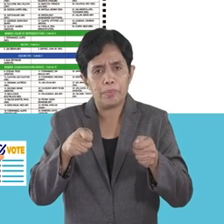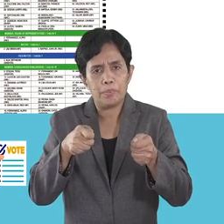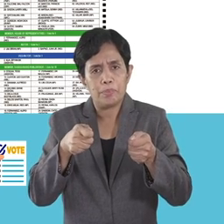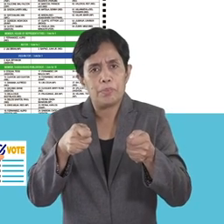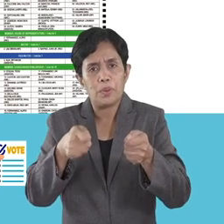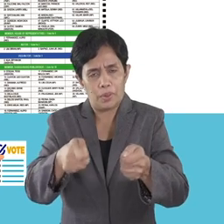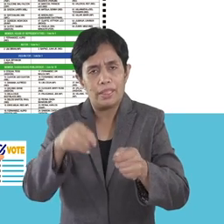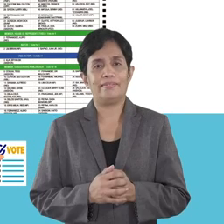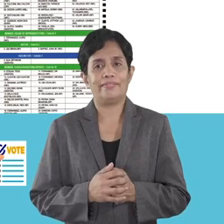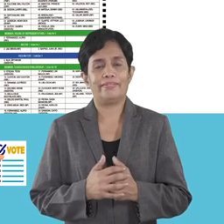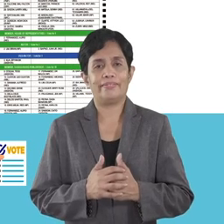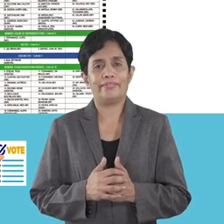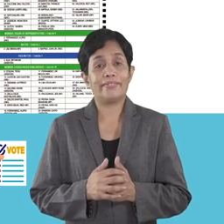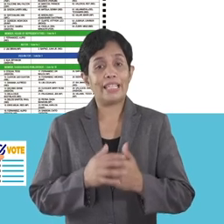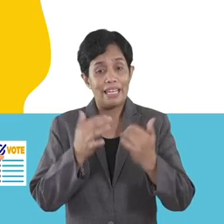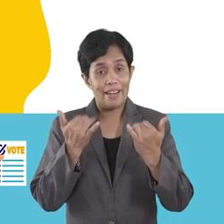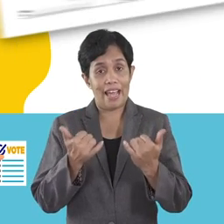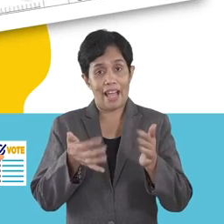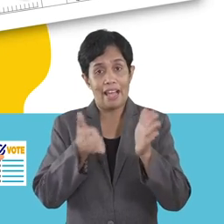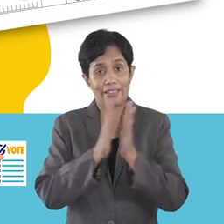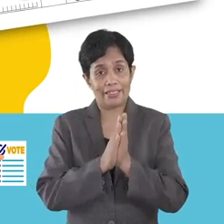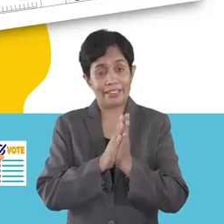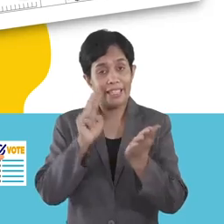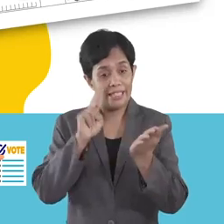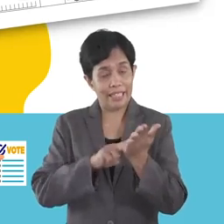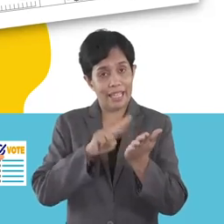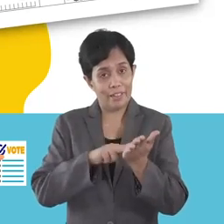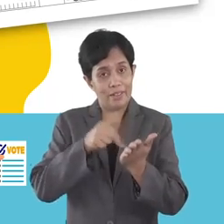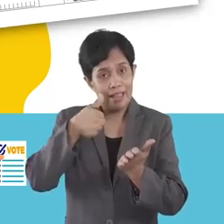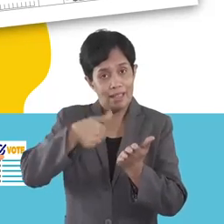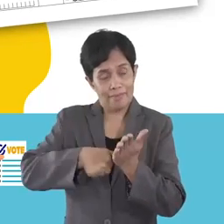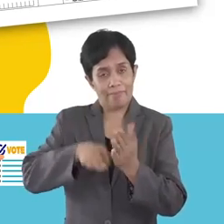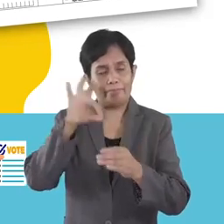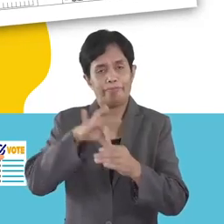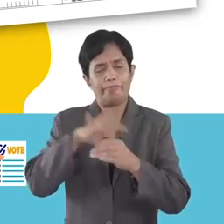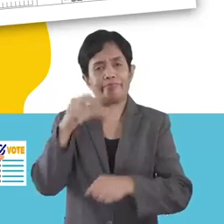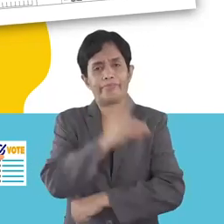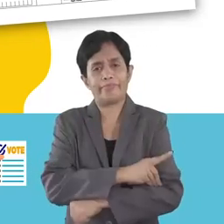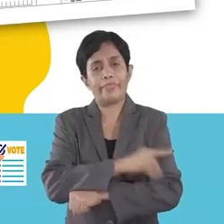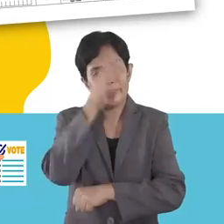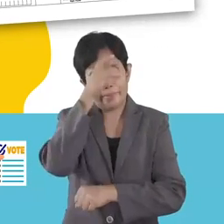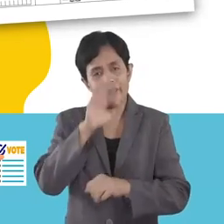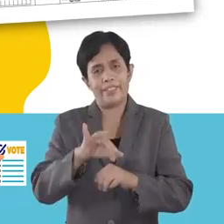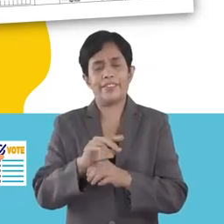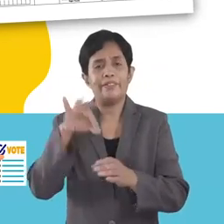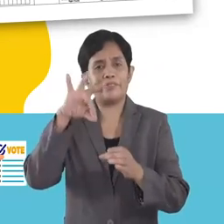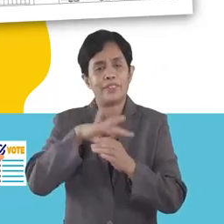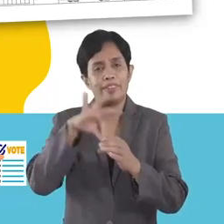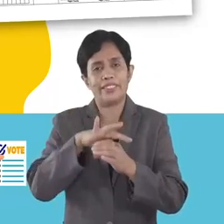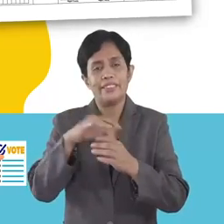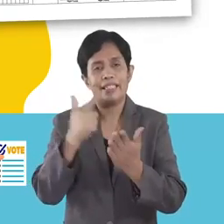your vote will be counted. You will now be asked to sign or thumb mark the Election Day Computerized Voters List, or